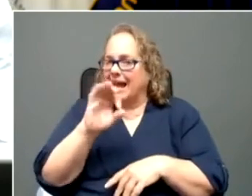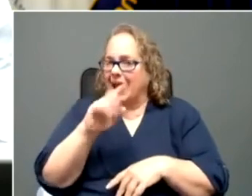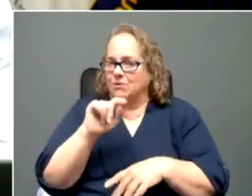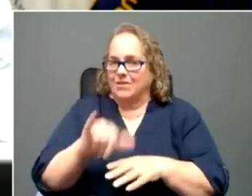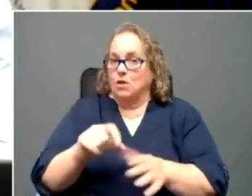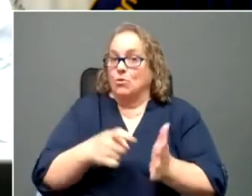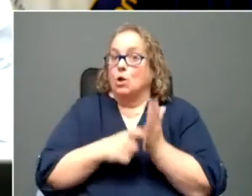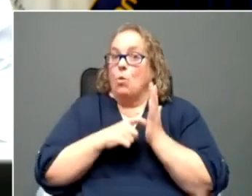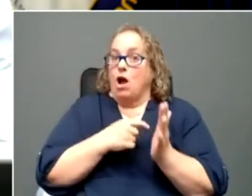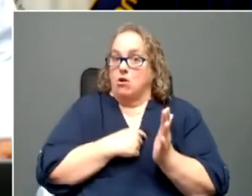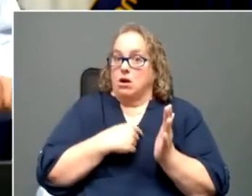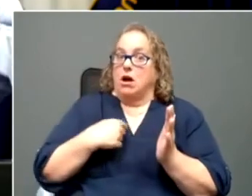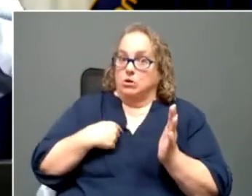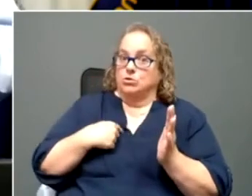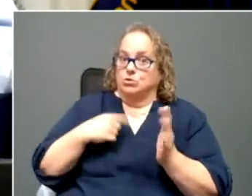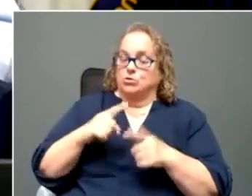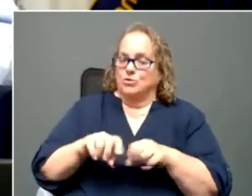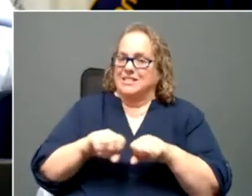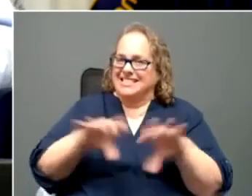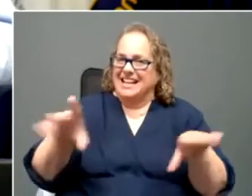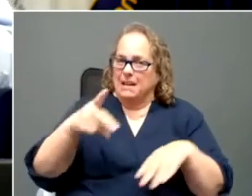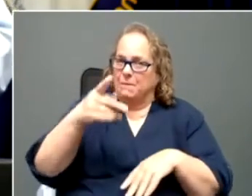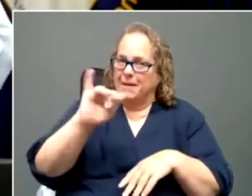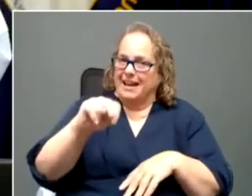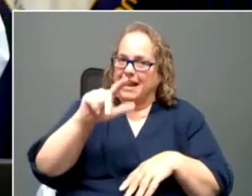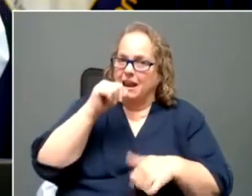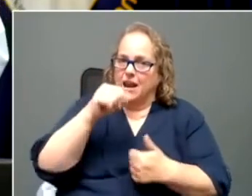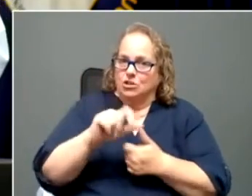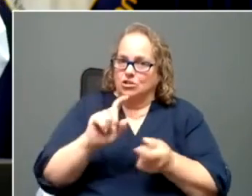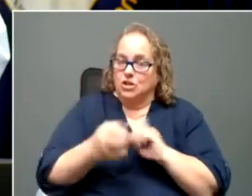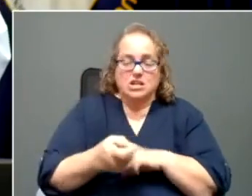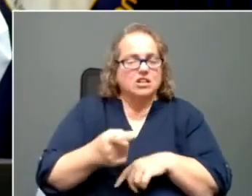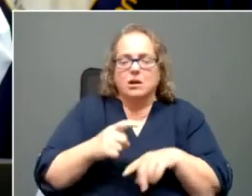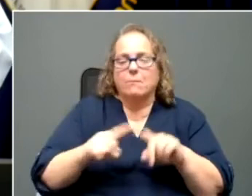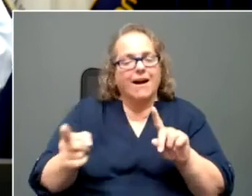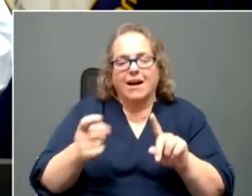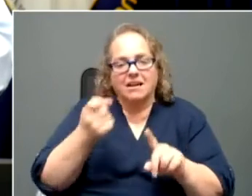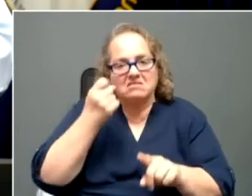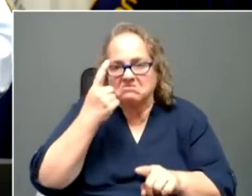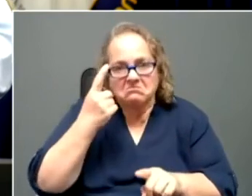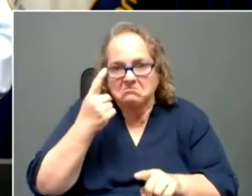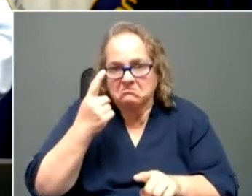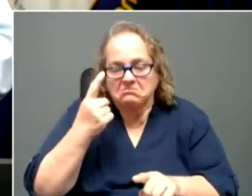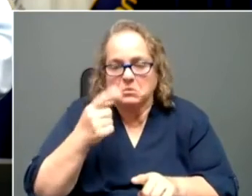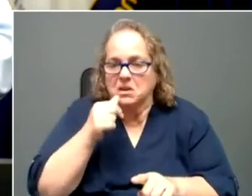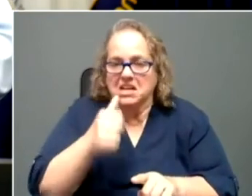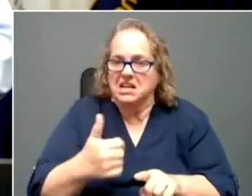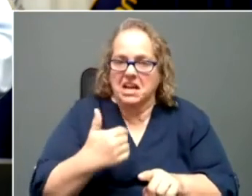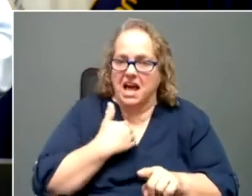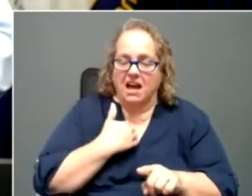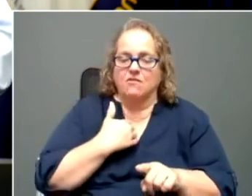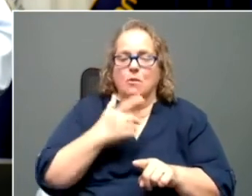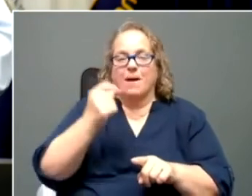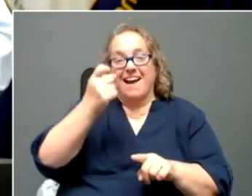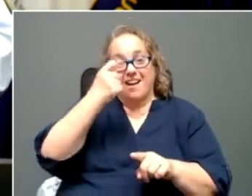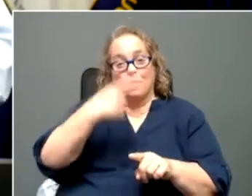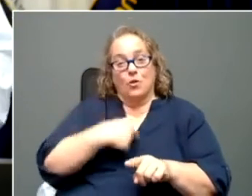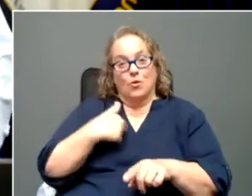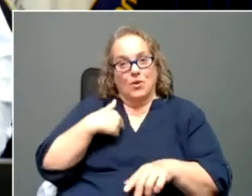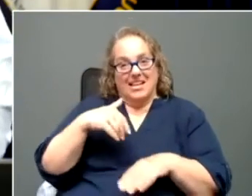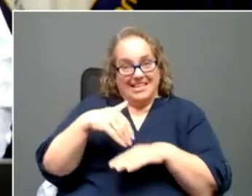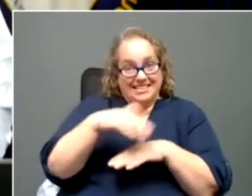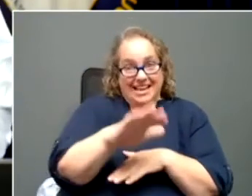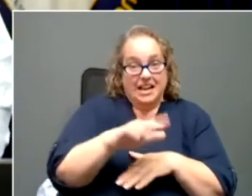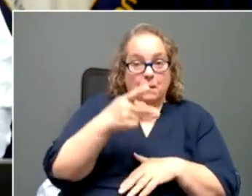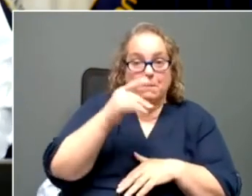to, uh, send out those pin letters. But the pin letters went in three waves, so the timing may be a little different. And I will check to